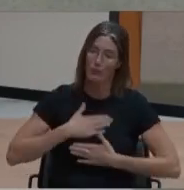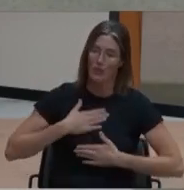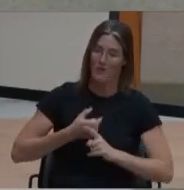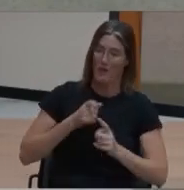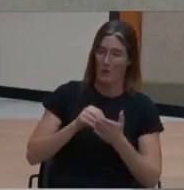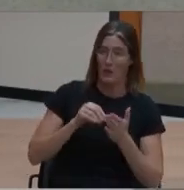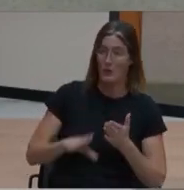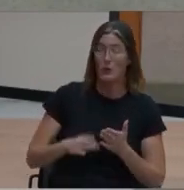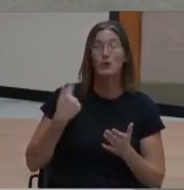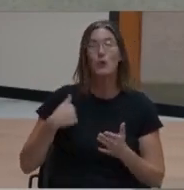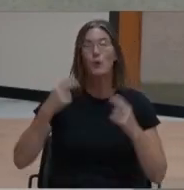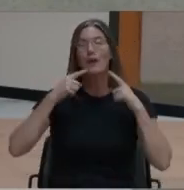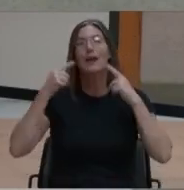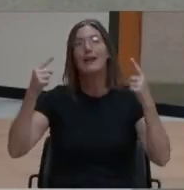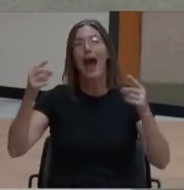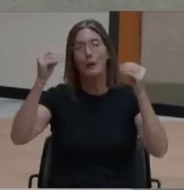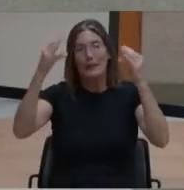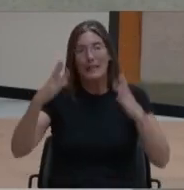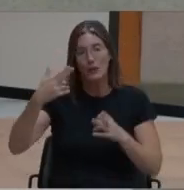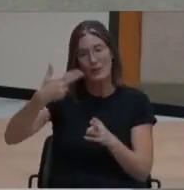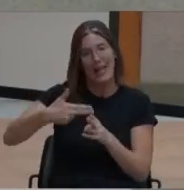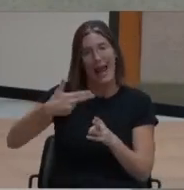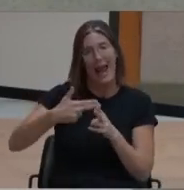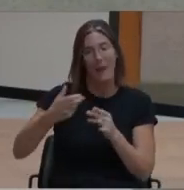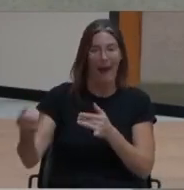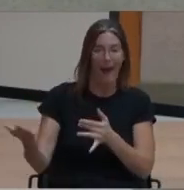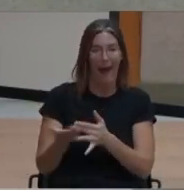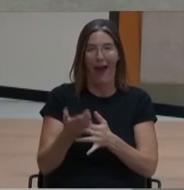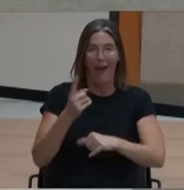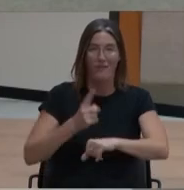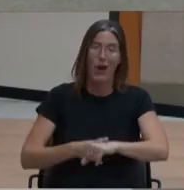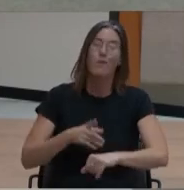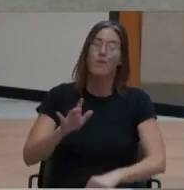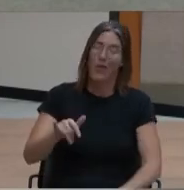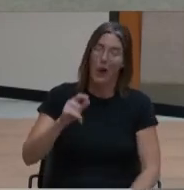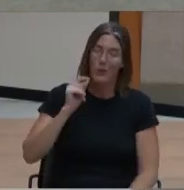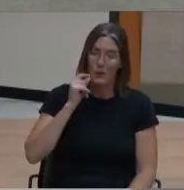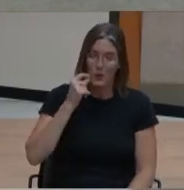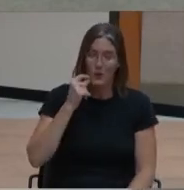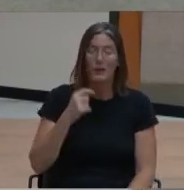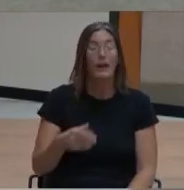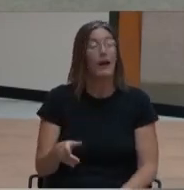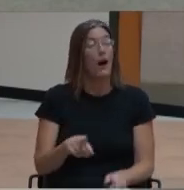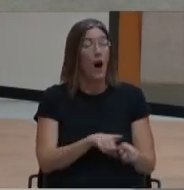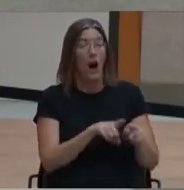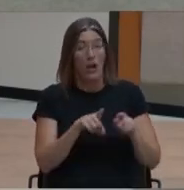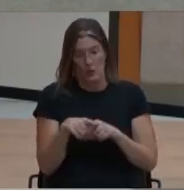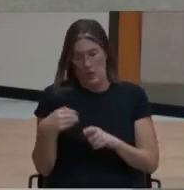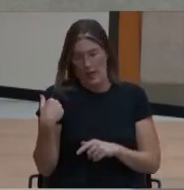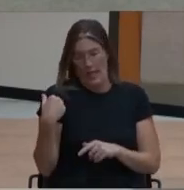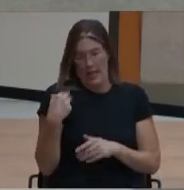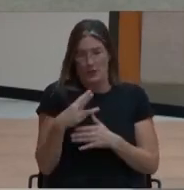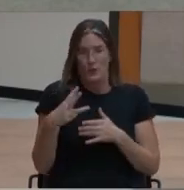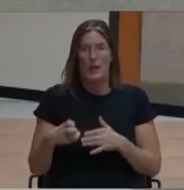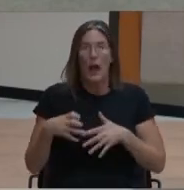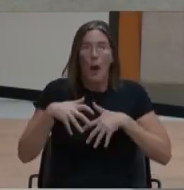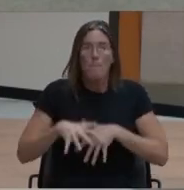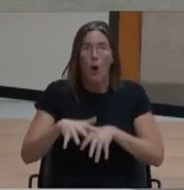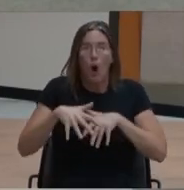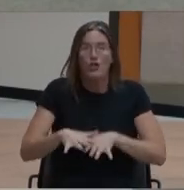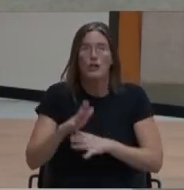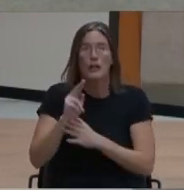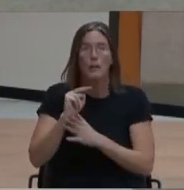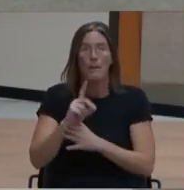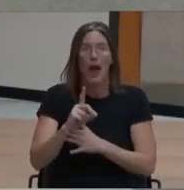cool. Another great accomplishment for our Jaguars was our marching band this past weekend. They came in third place at the